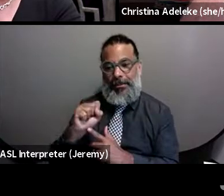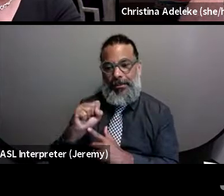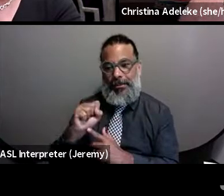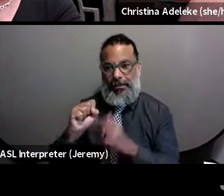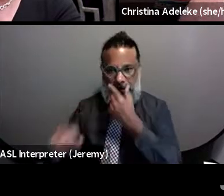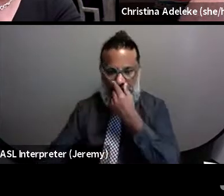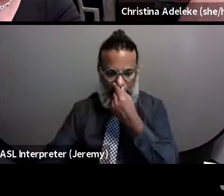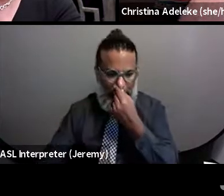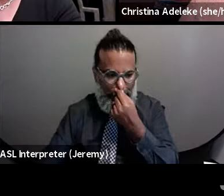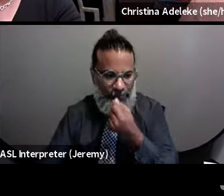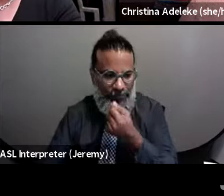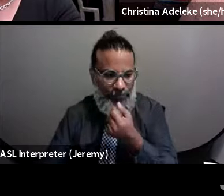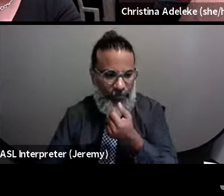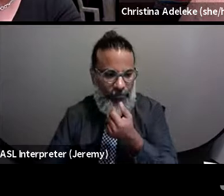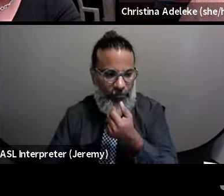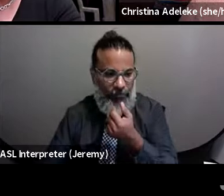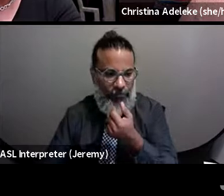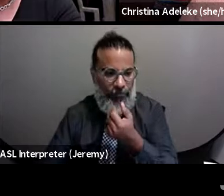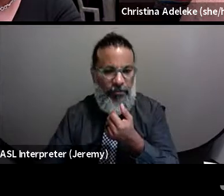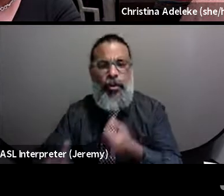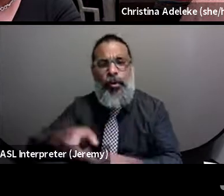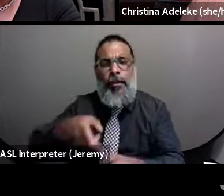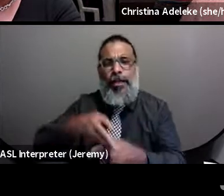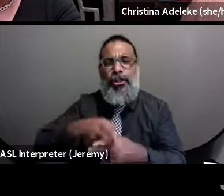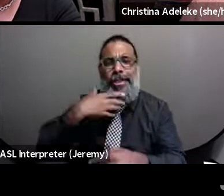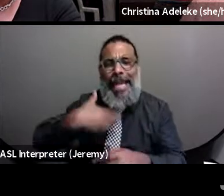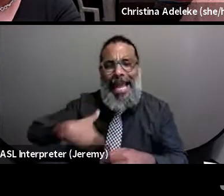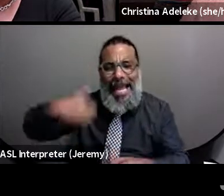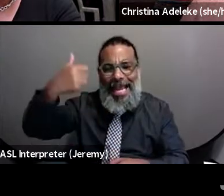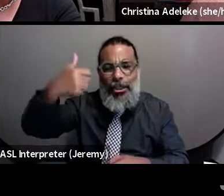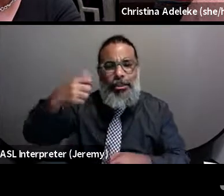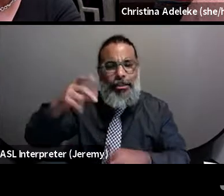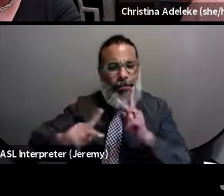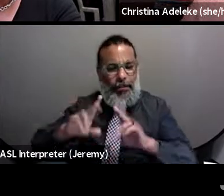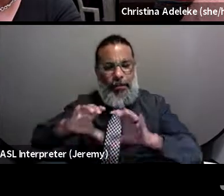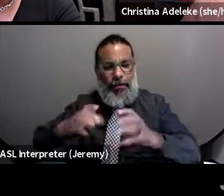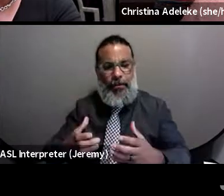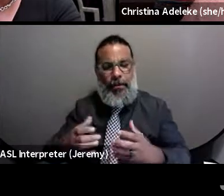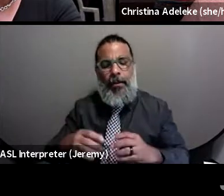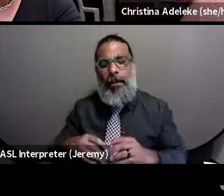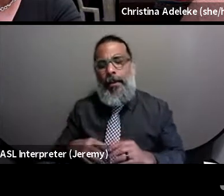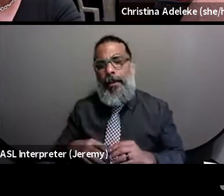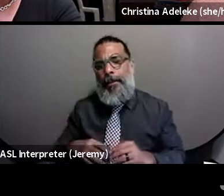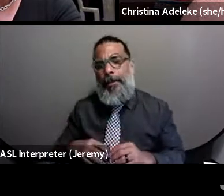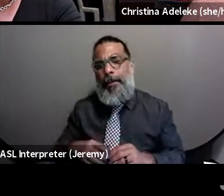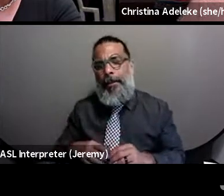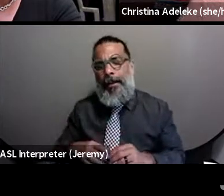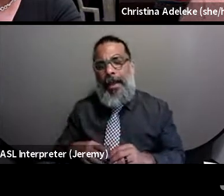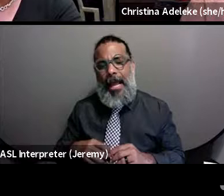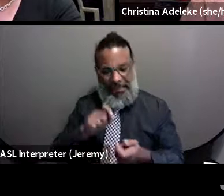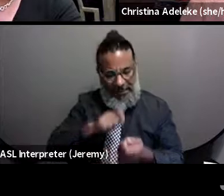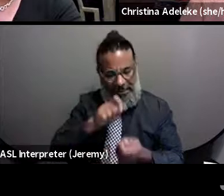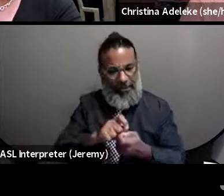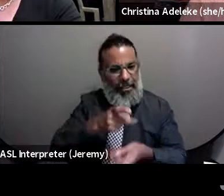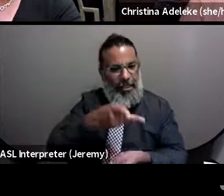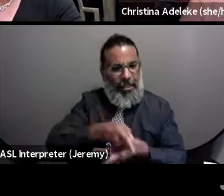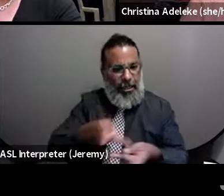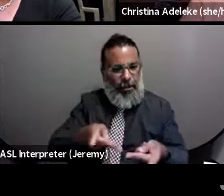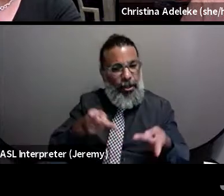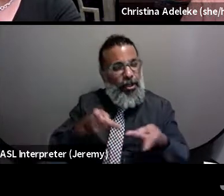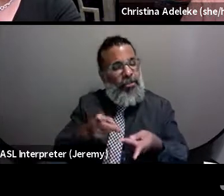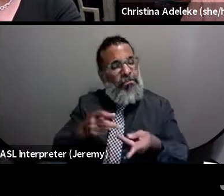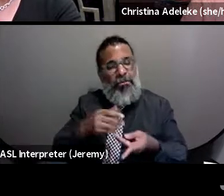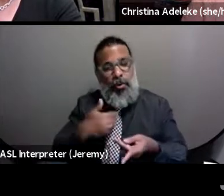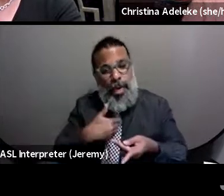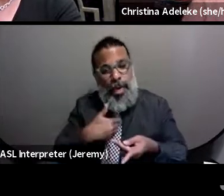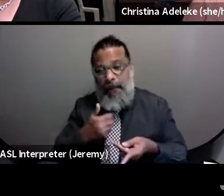aging population and the specific care settings, folks were asking if you have